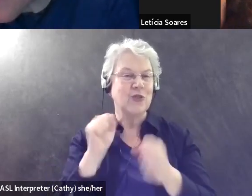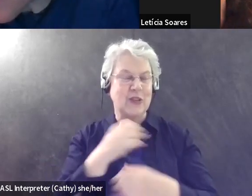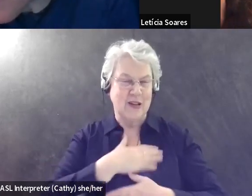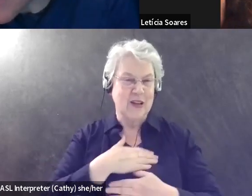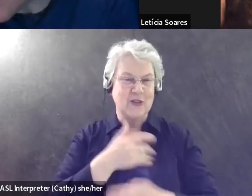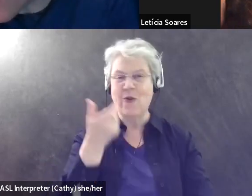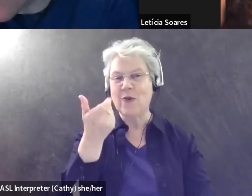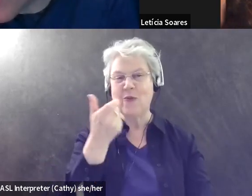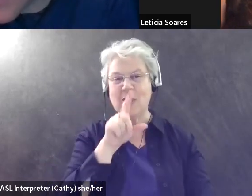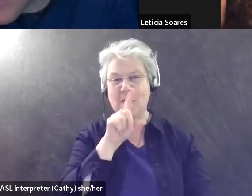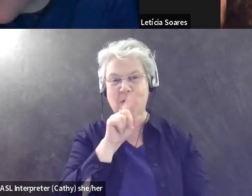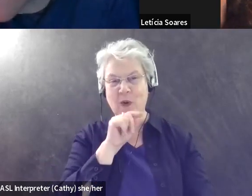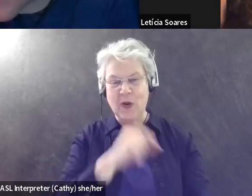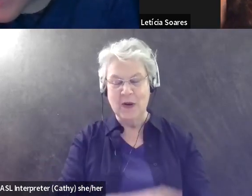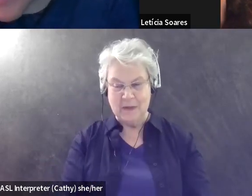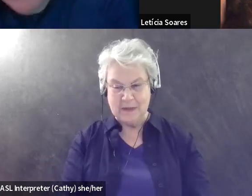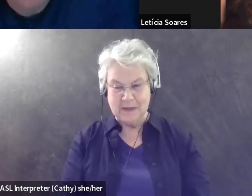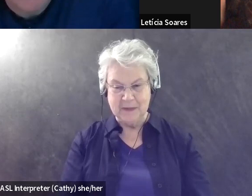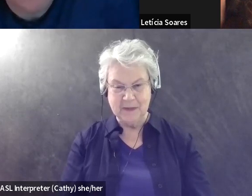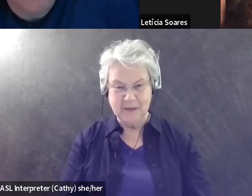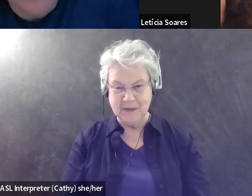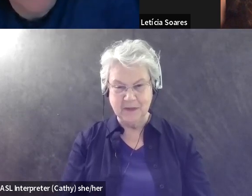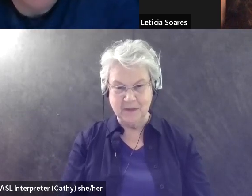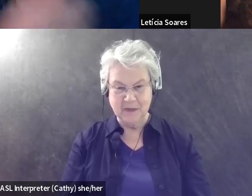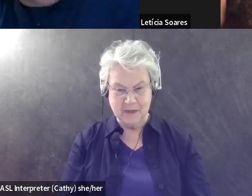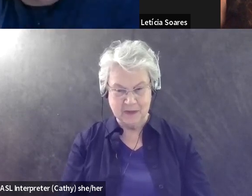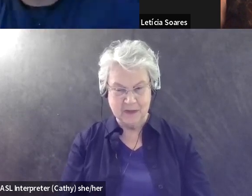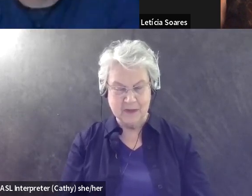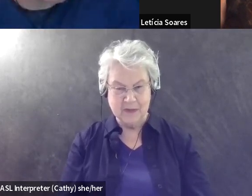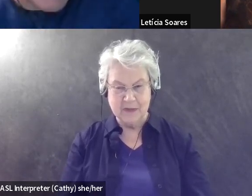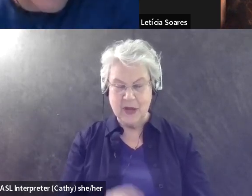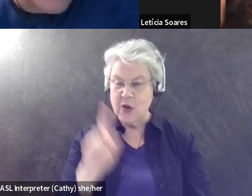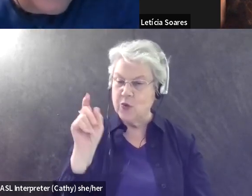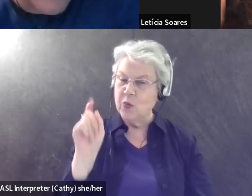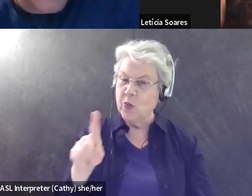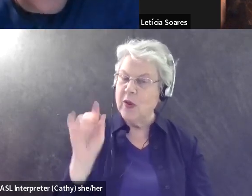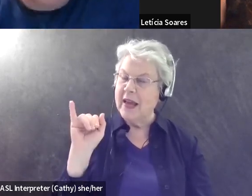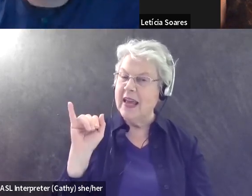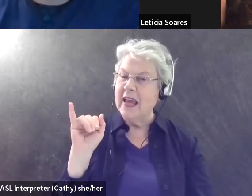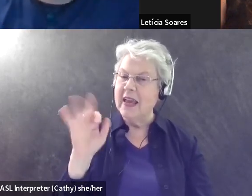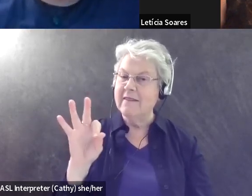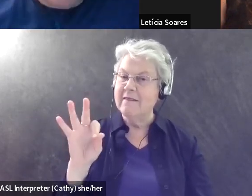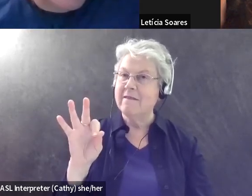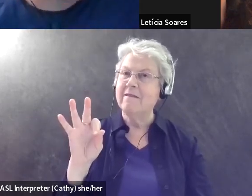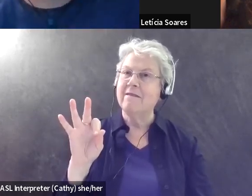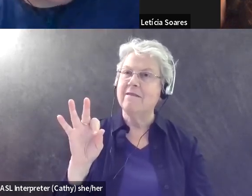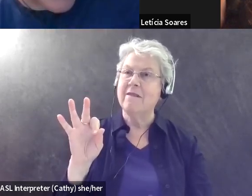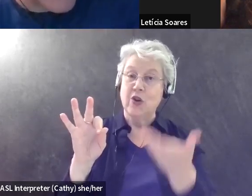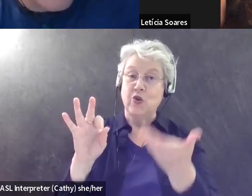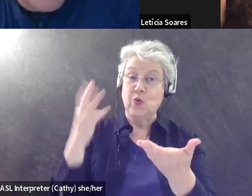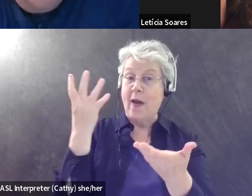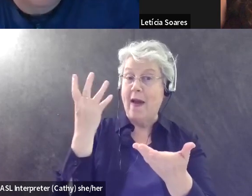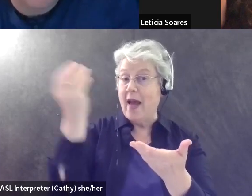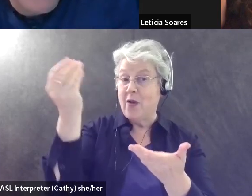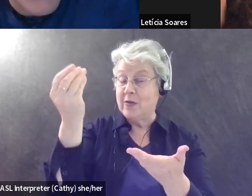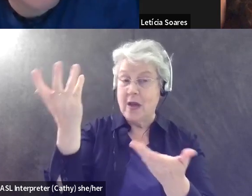Um, so, um, when you're, if you, if you were birding out, you know, outside somehow,